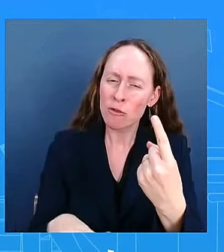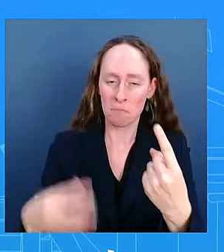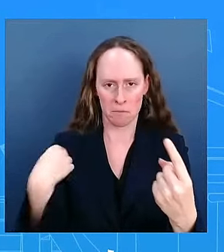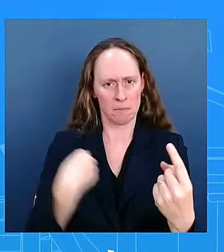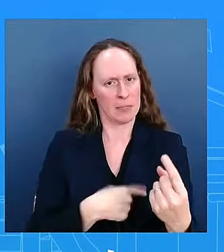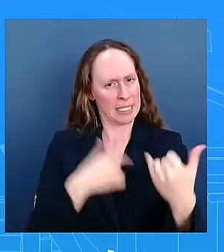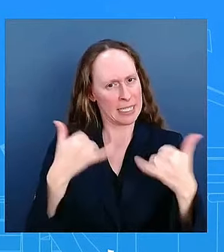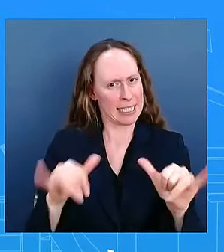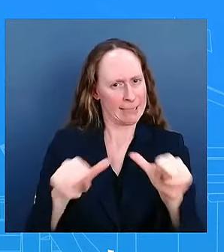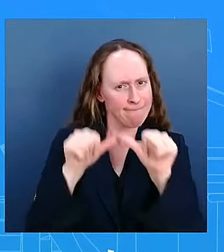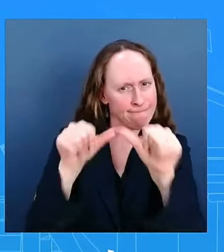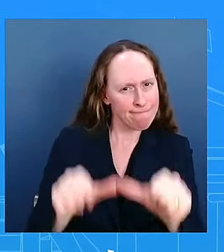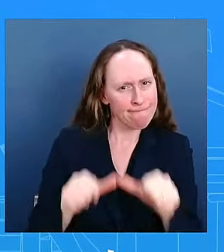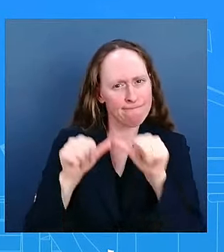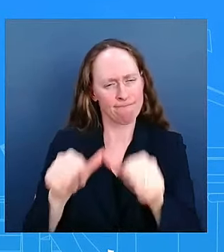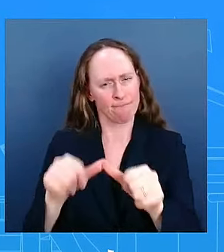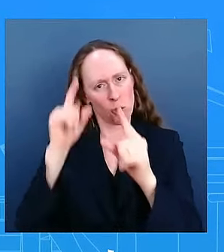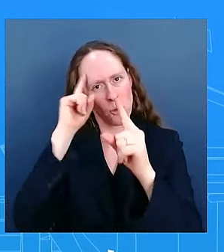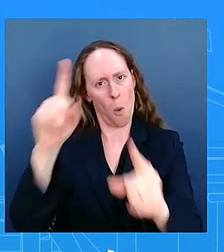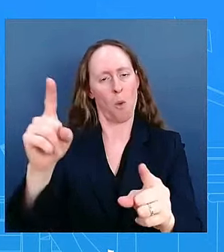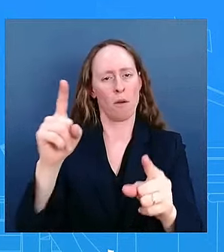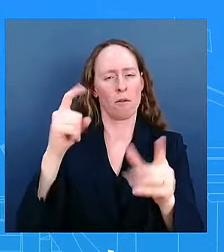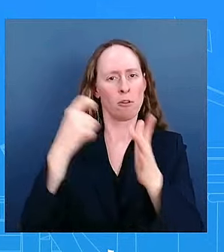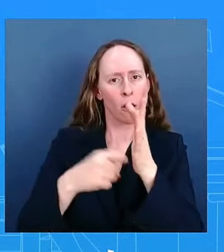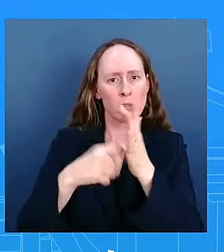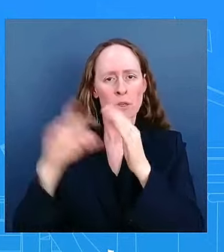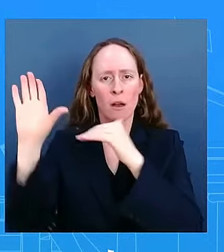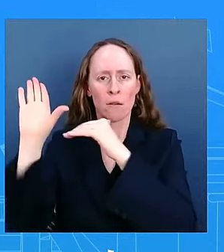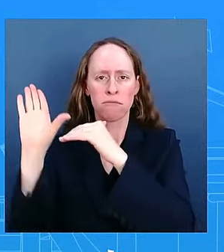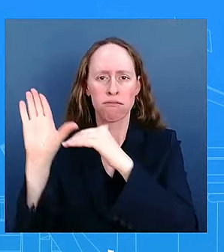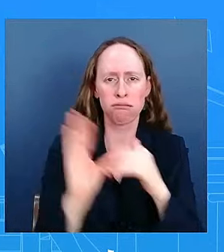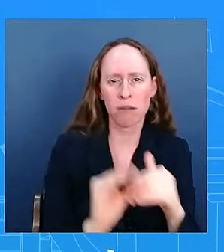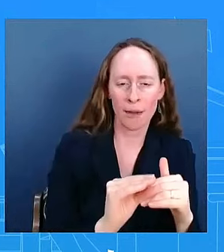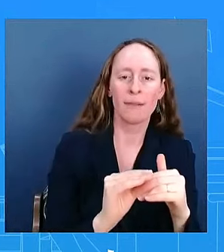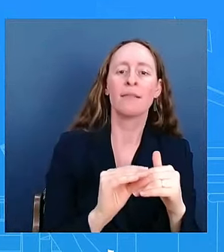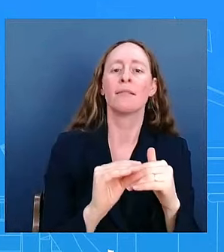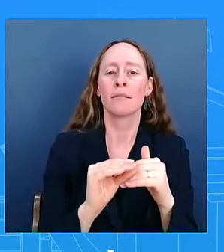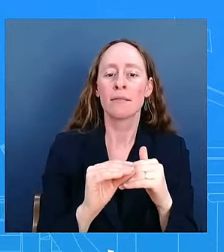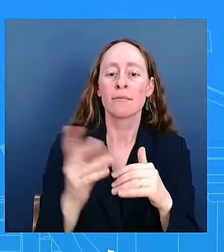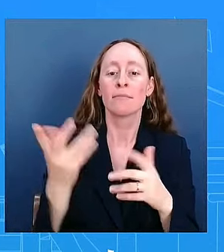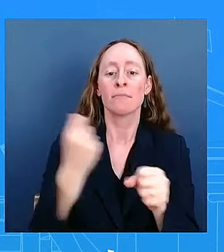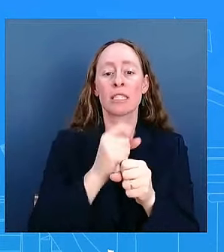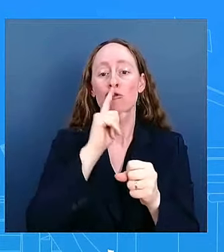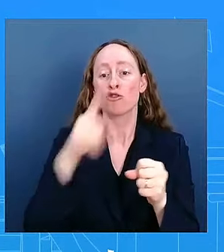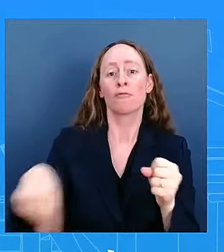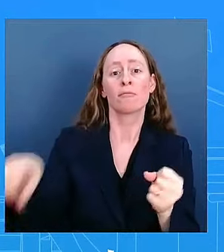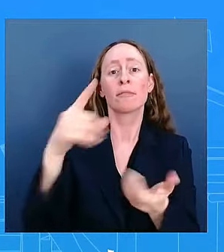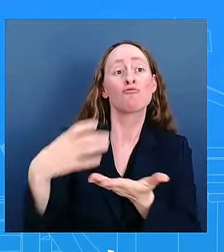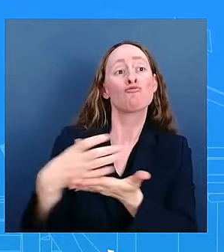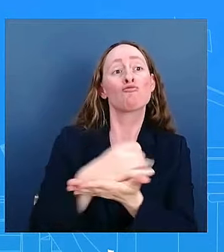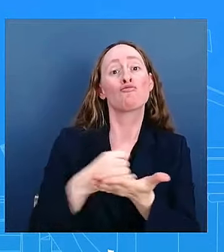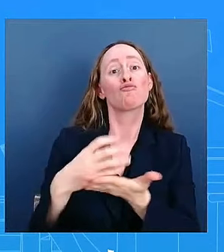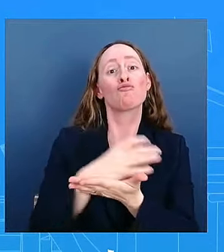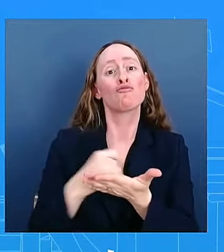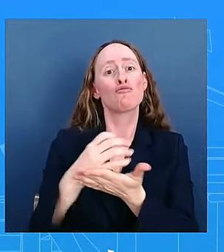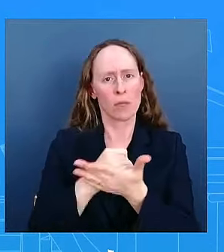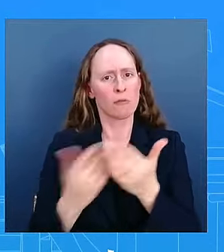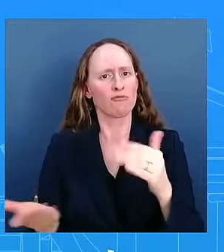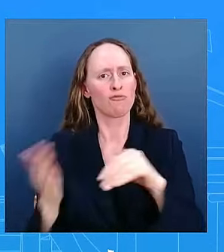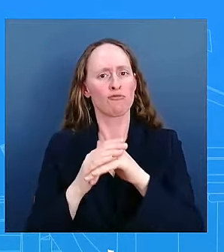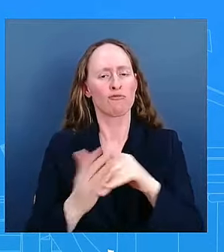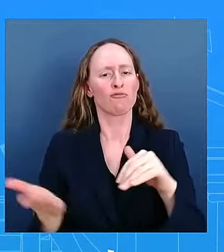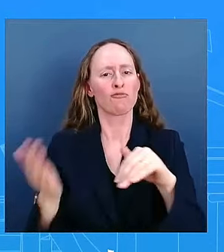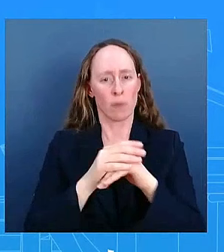solid job market and real wage and income gains are helping to reach american households but our work isn't done you just mentioned